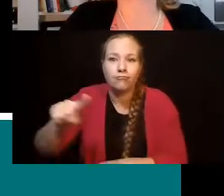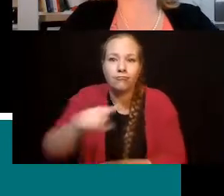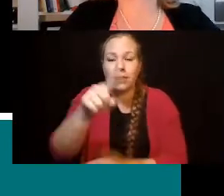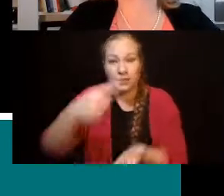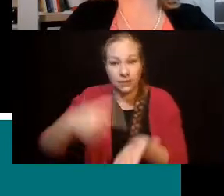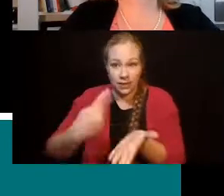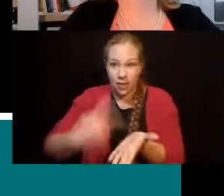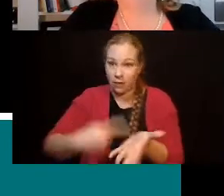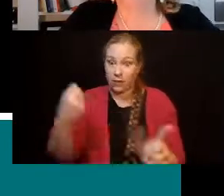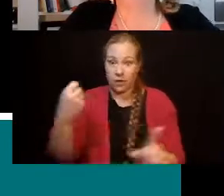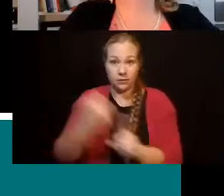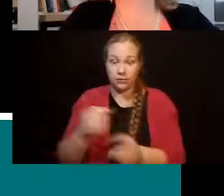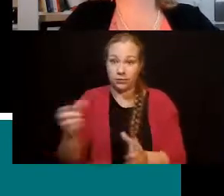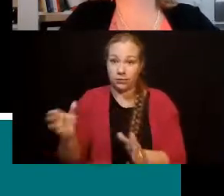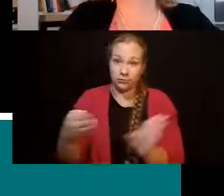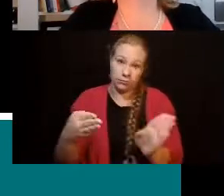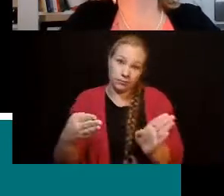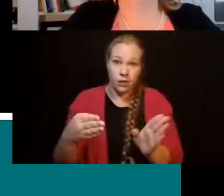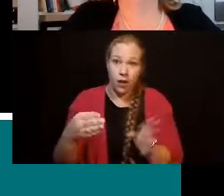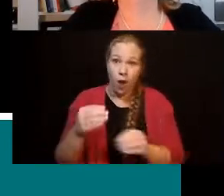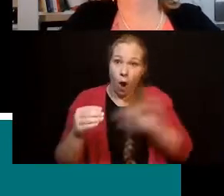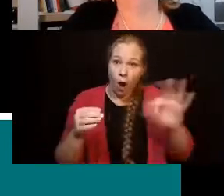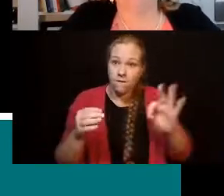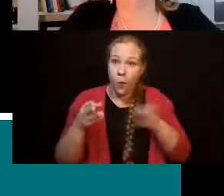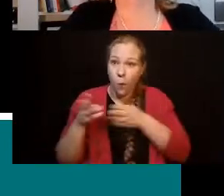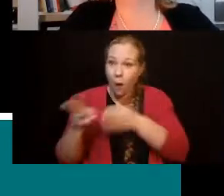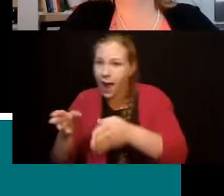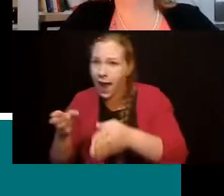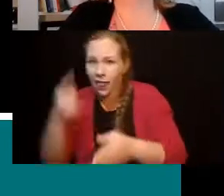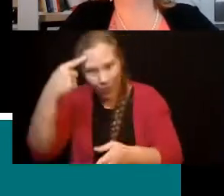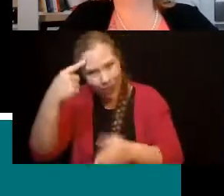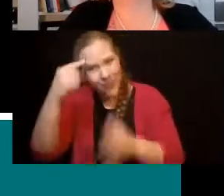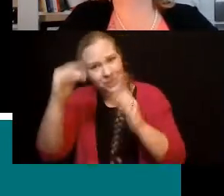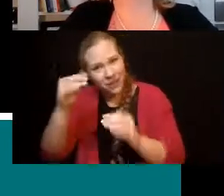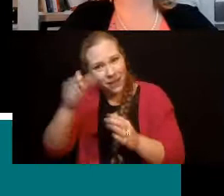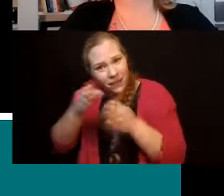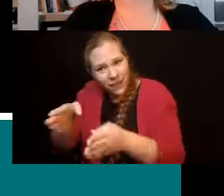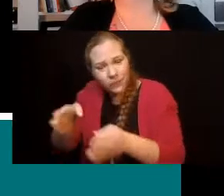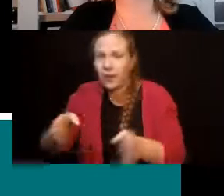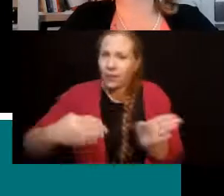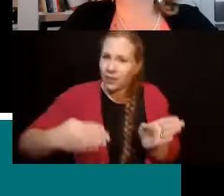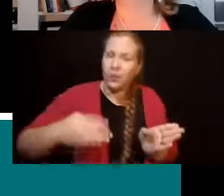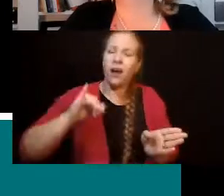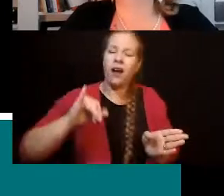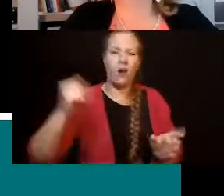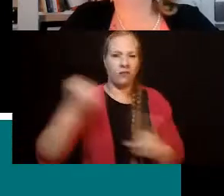think, but we still learn and grow a lot from these experiences.